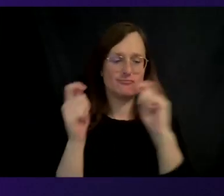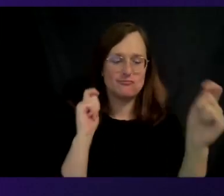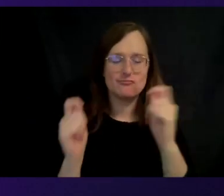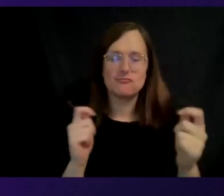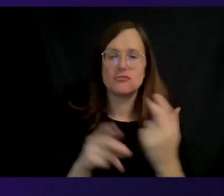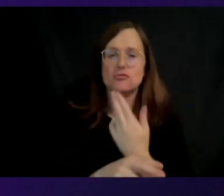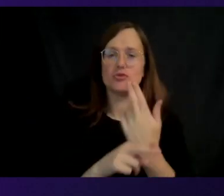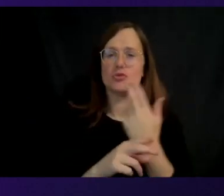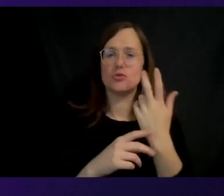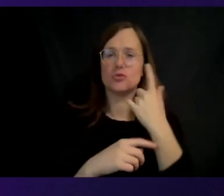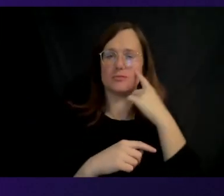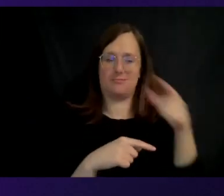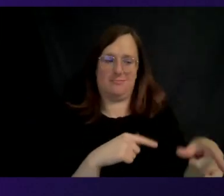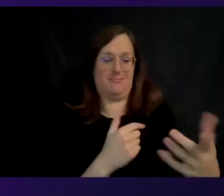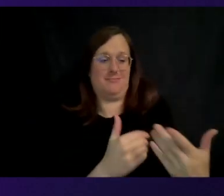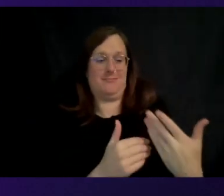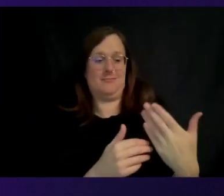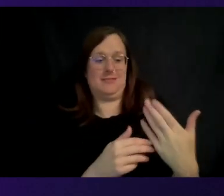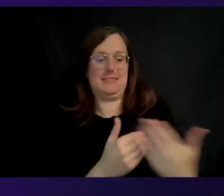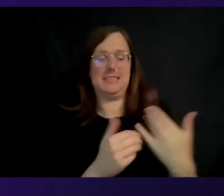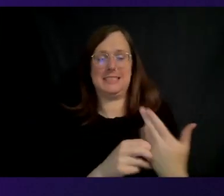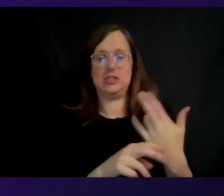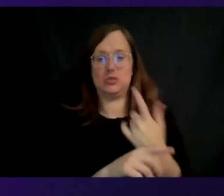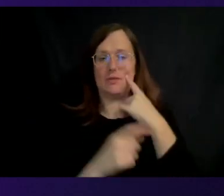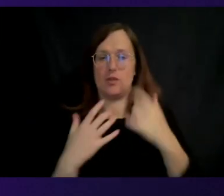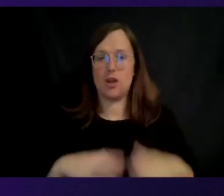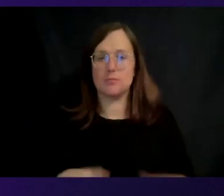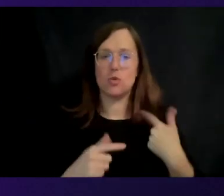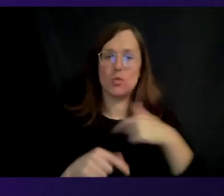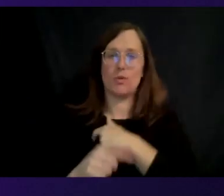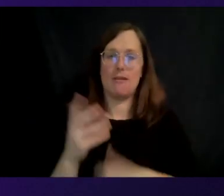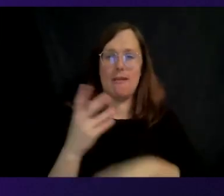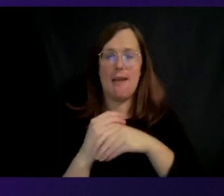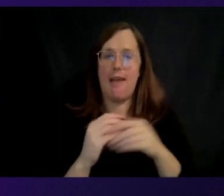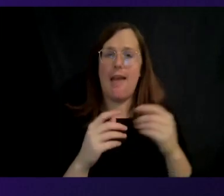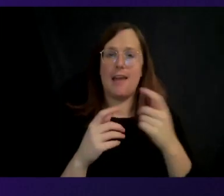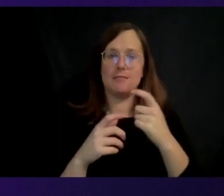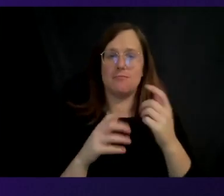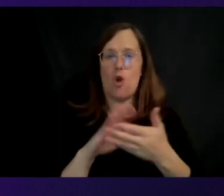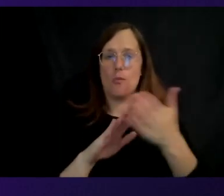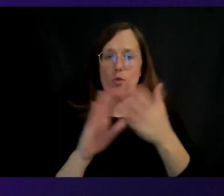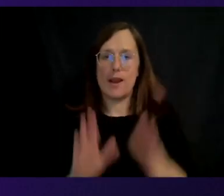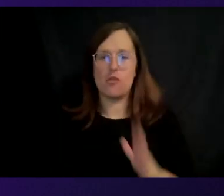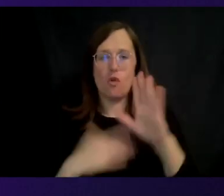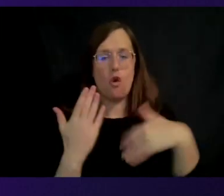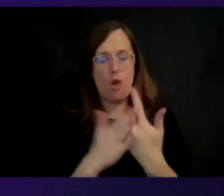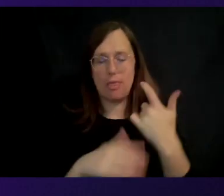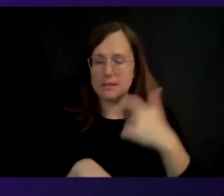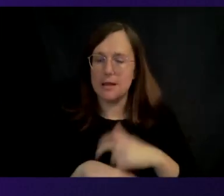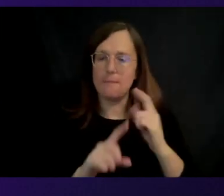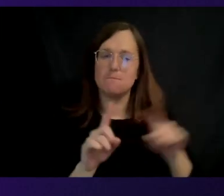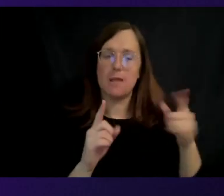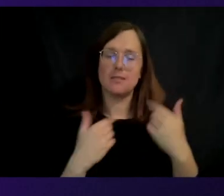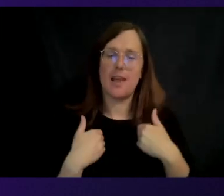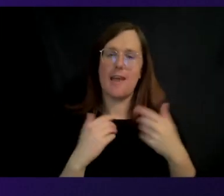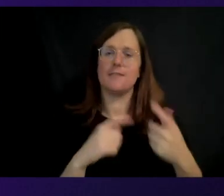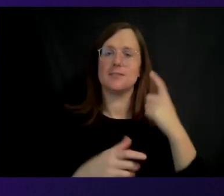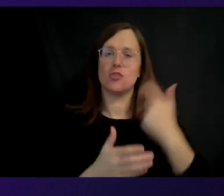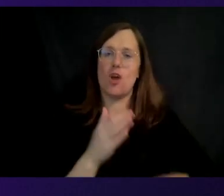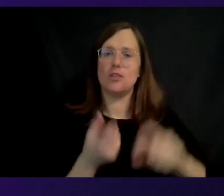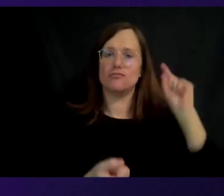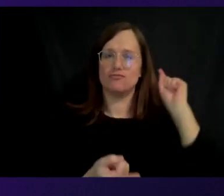for our customers. We're adding operators all the time. And the goal is to deliver best of breed cost and performance to our customers.